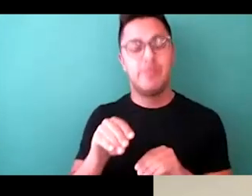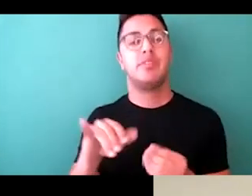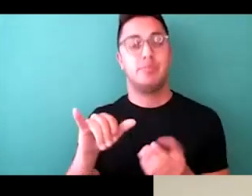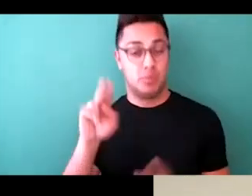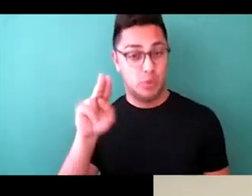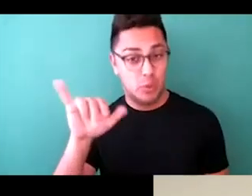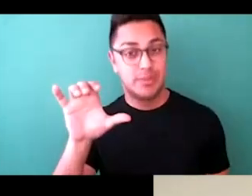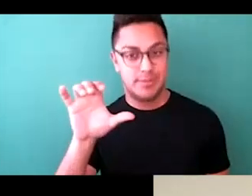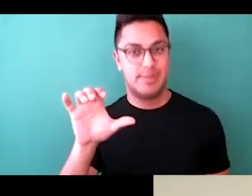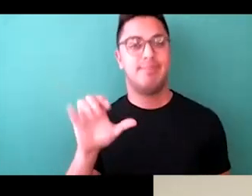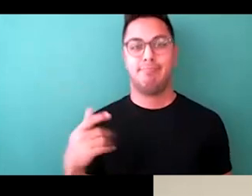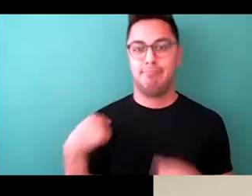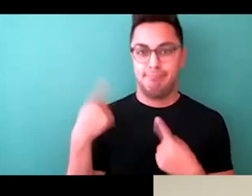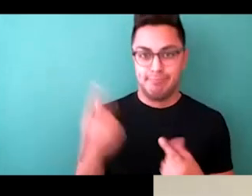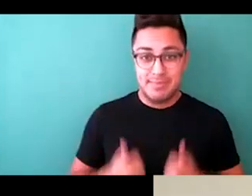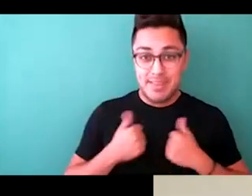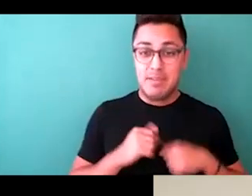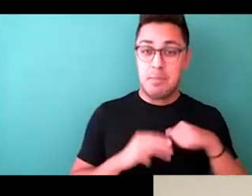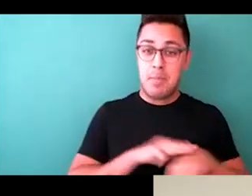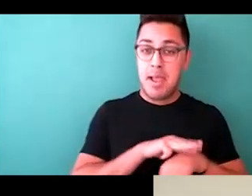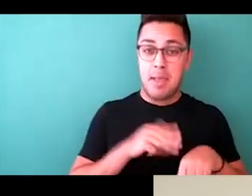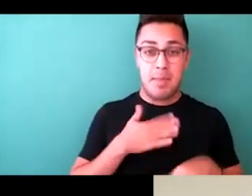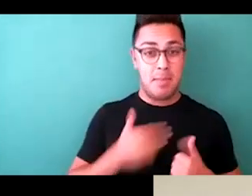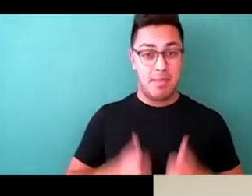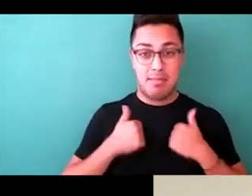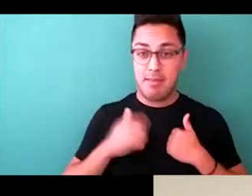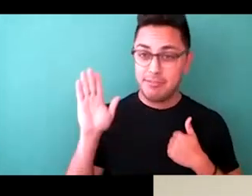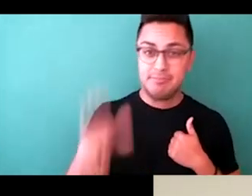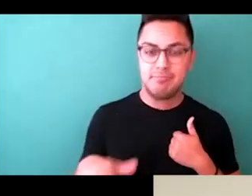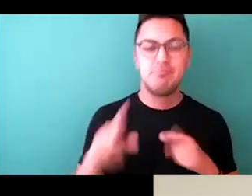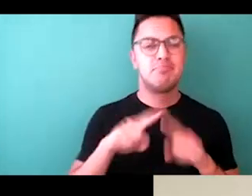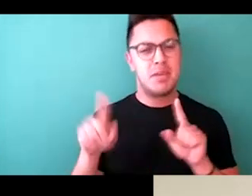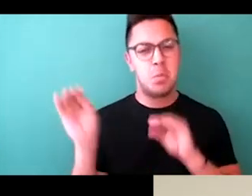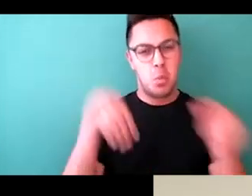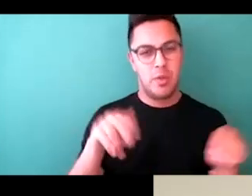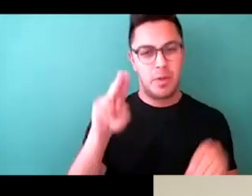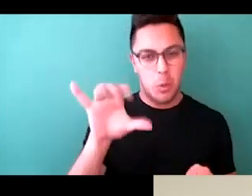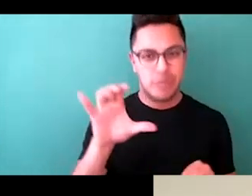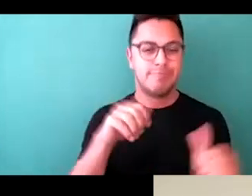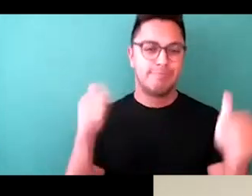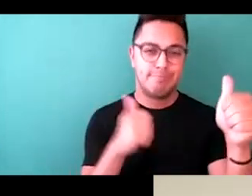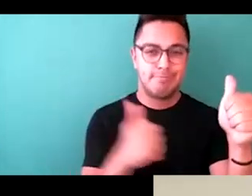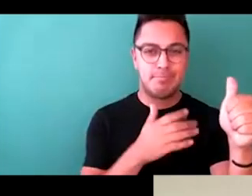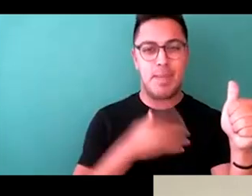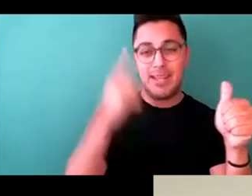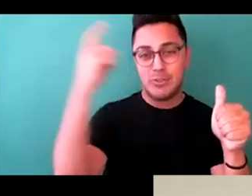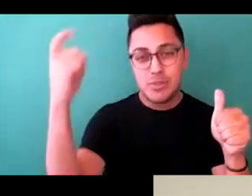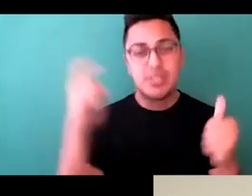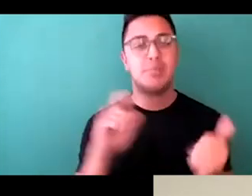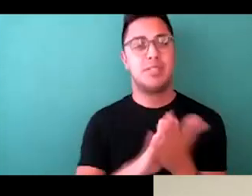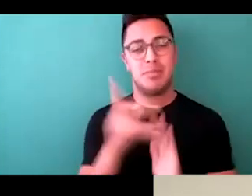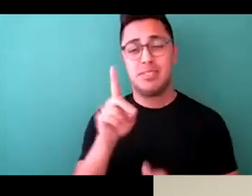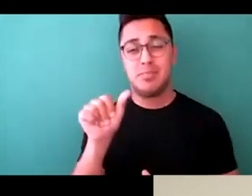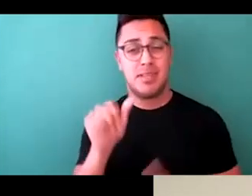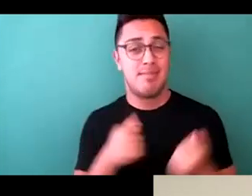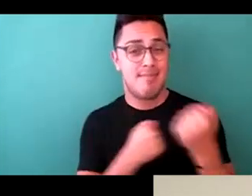and I just made my move to New York City to follow my dreams in fashion and as a disability activist. I really